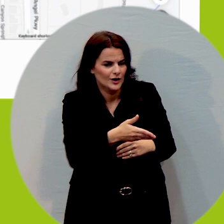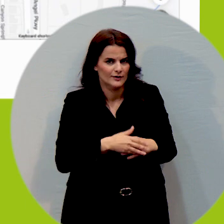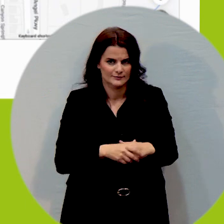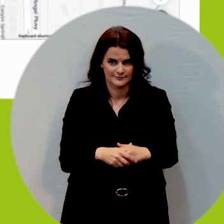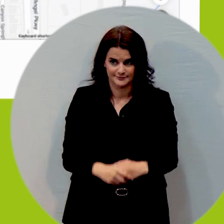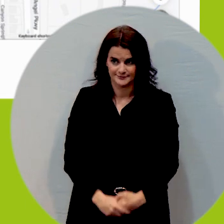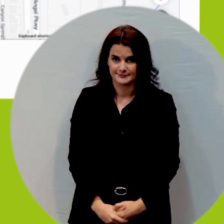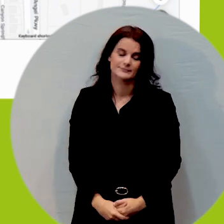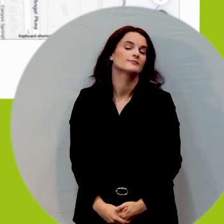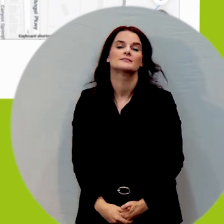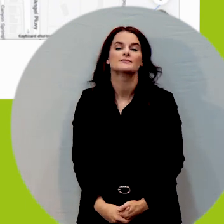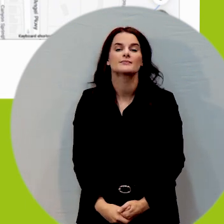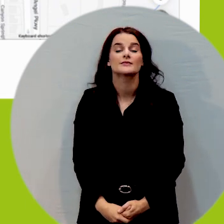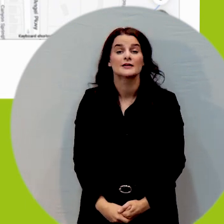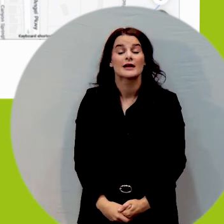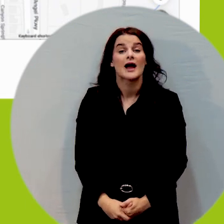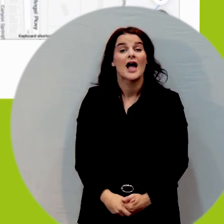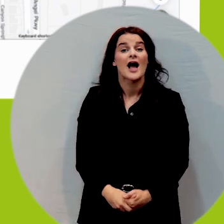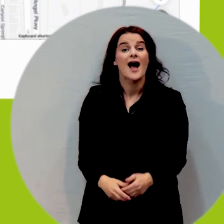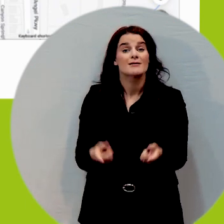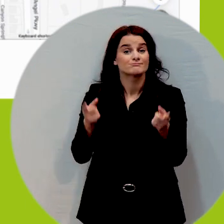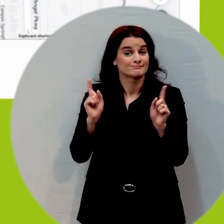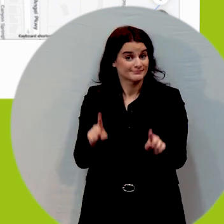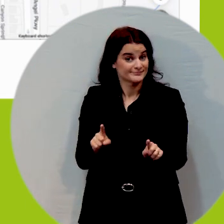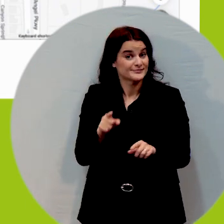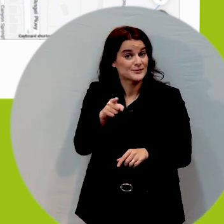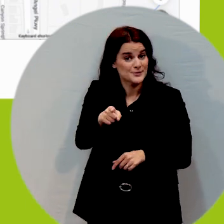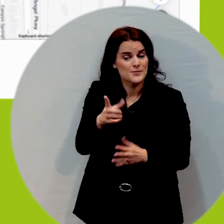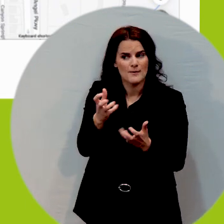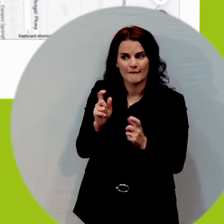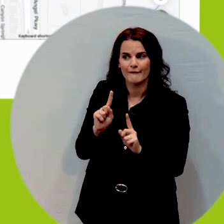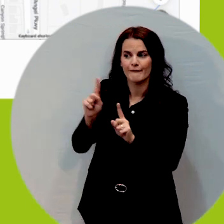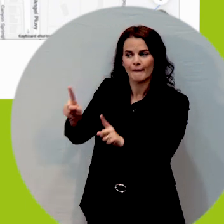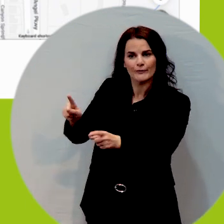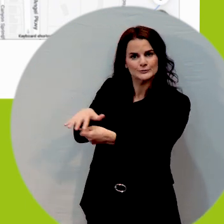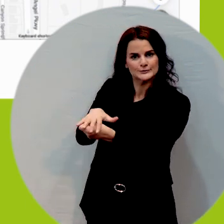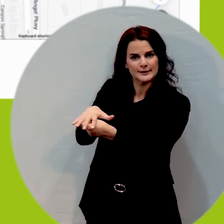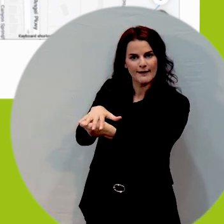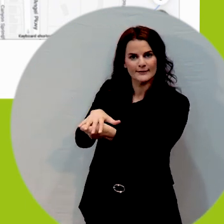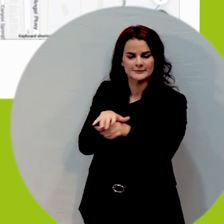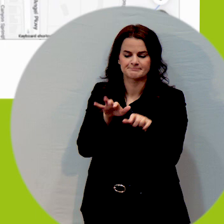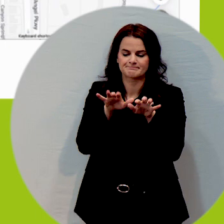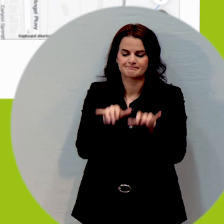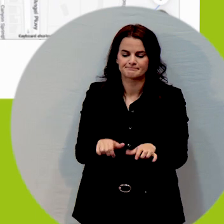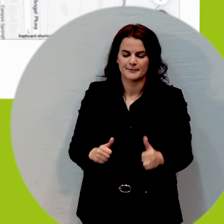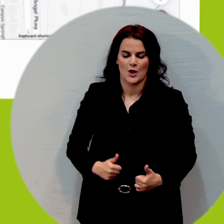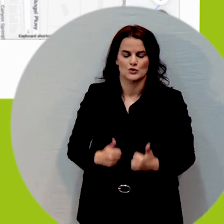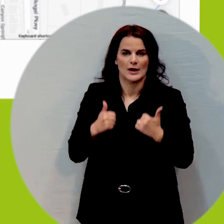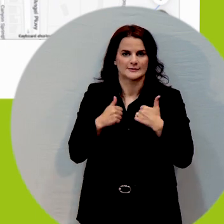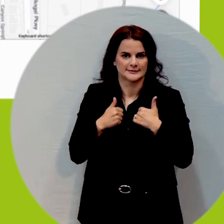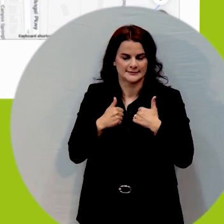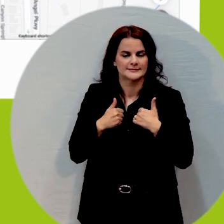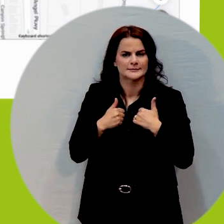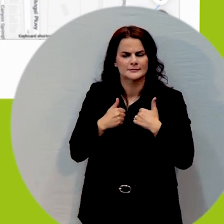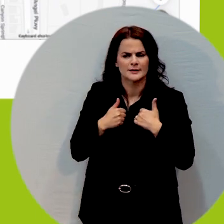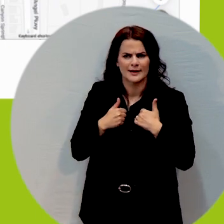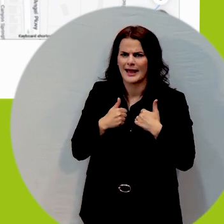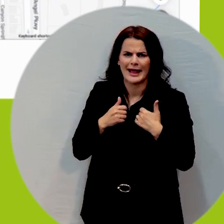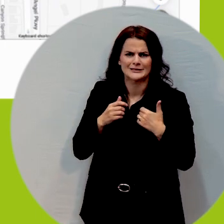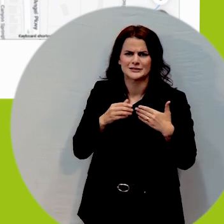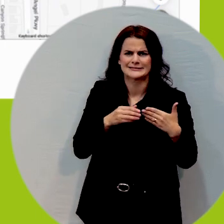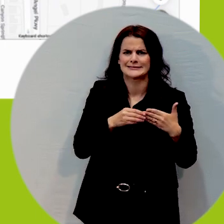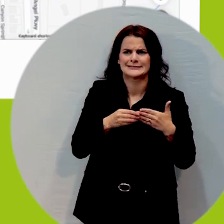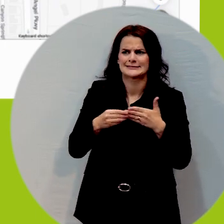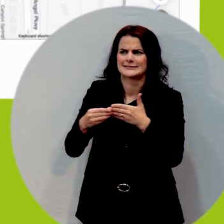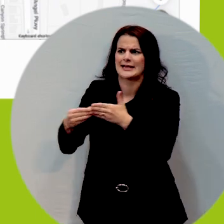when you put in an address of a site it just takes you to the site it